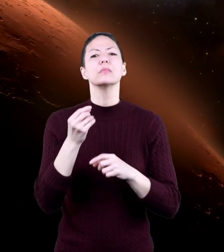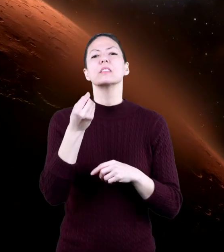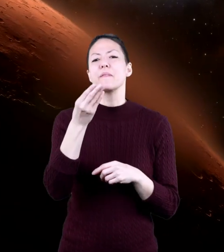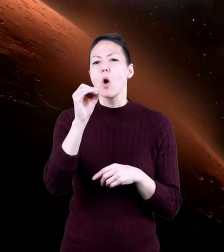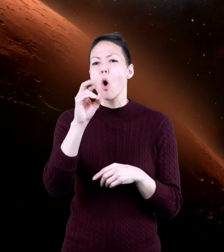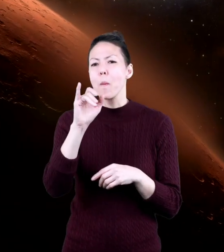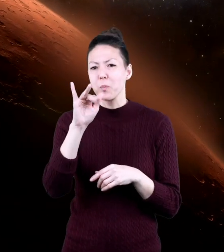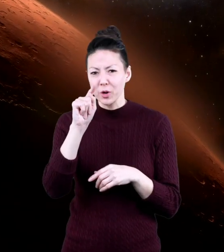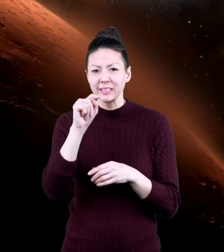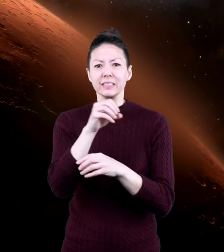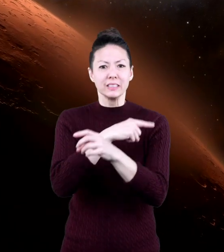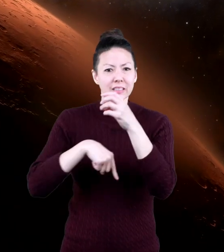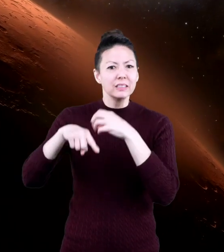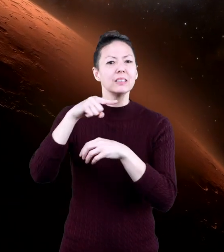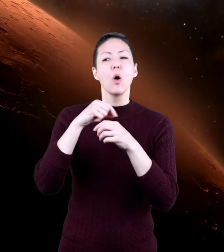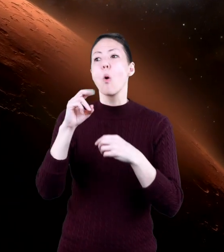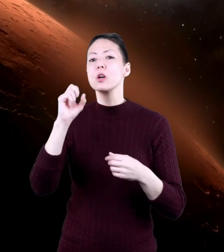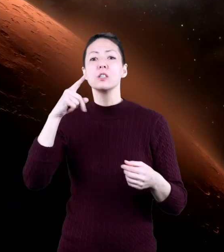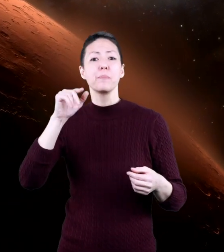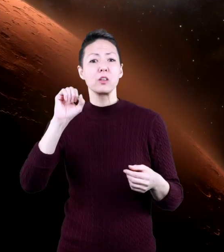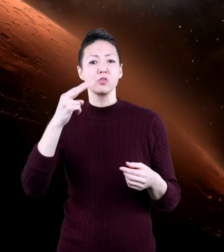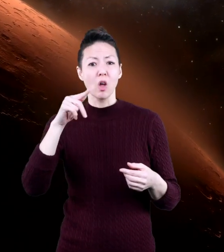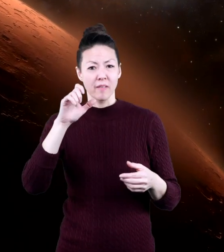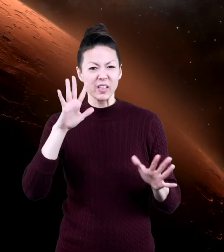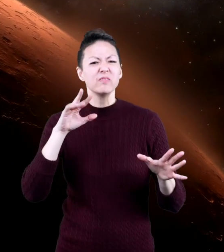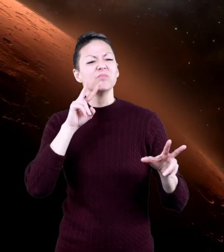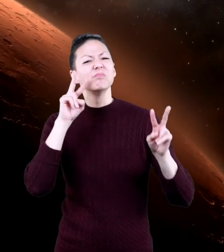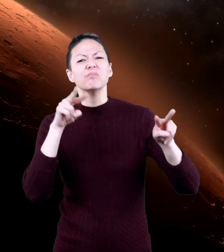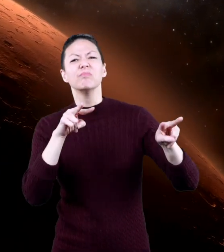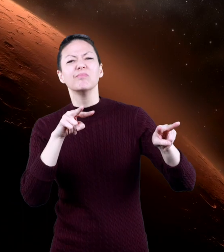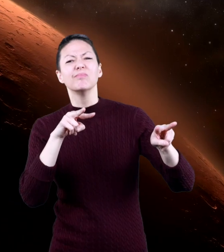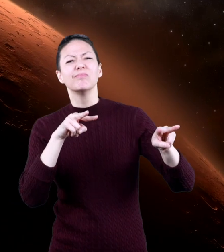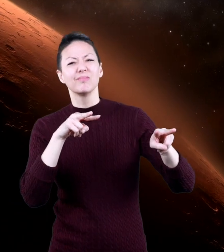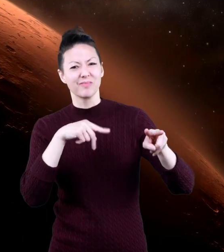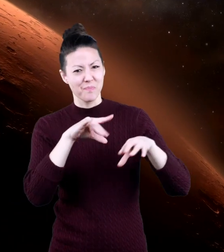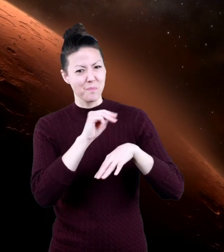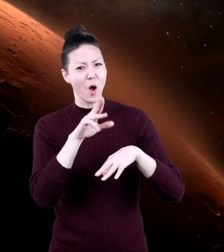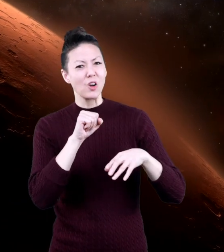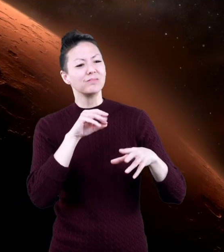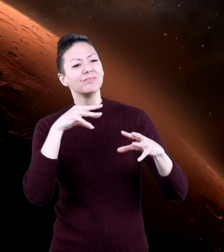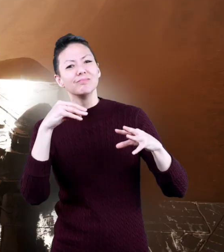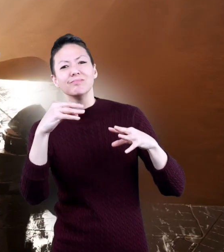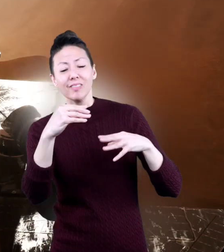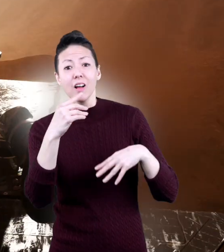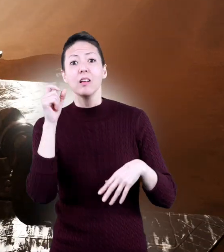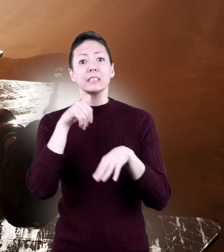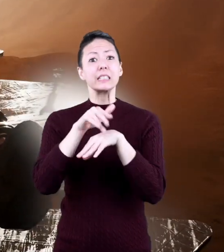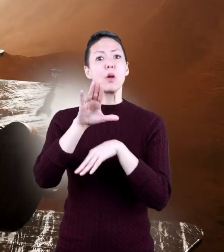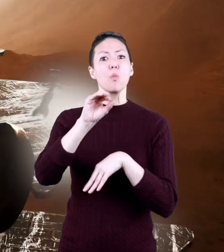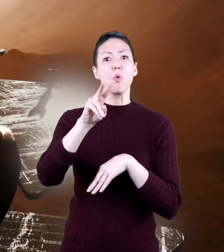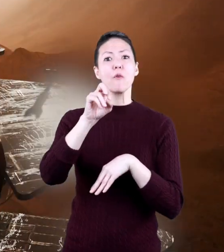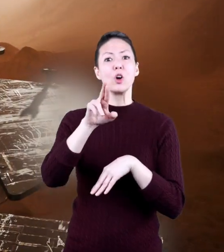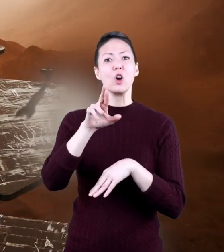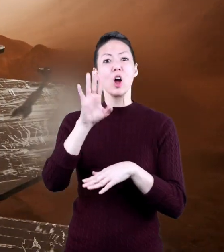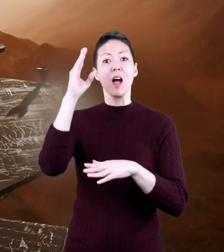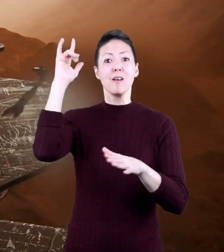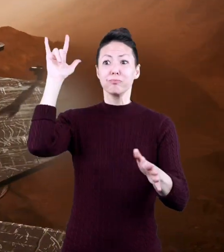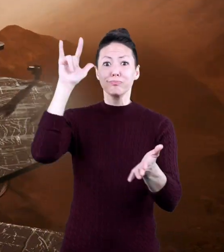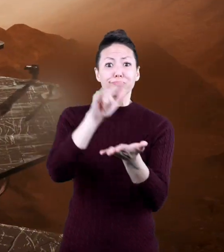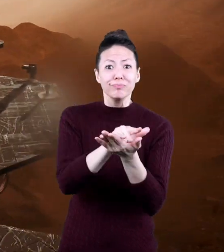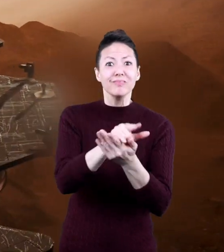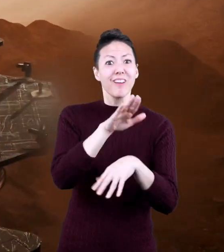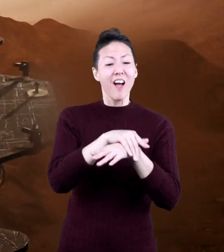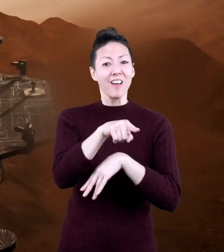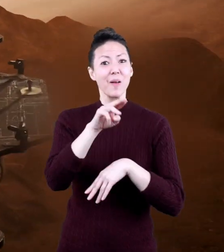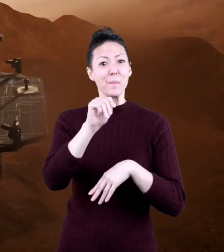Several orbiters, or space shuttles, have flown by and around Mars, and rovers have even landed on